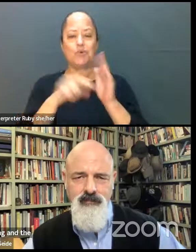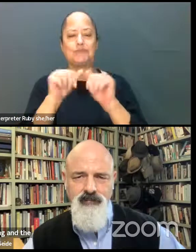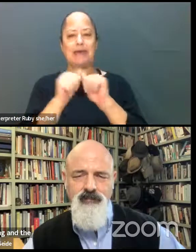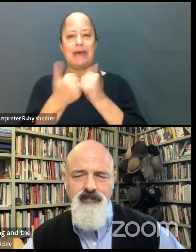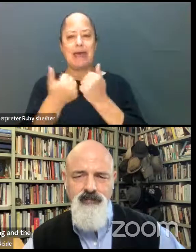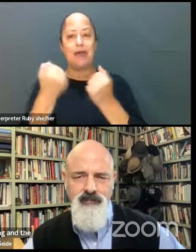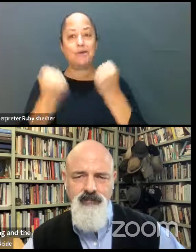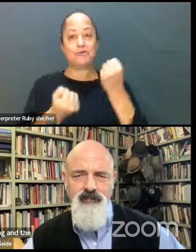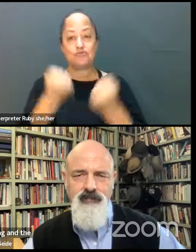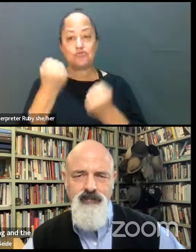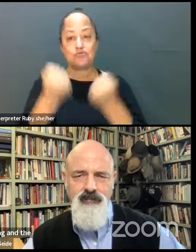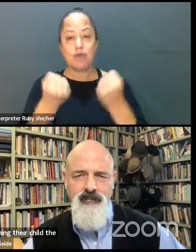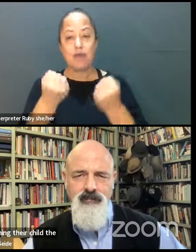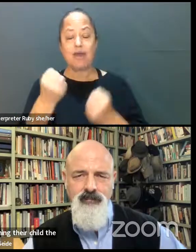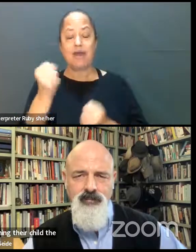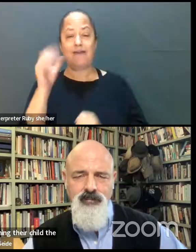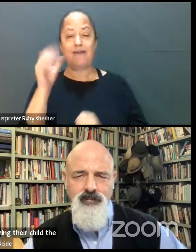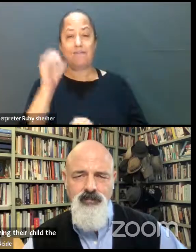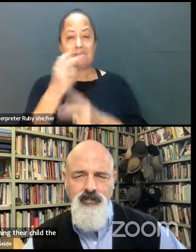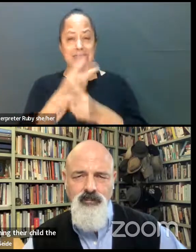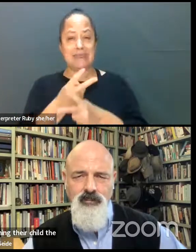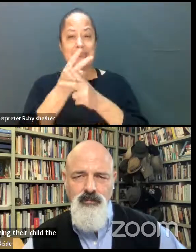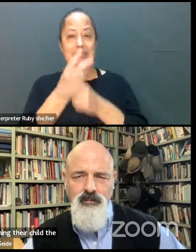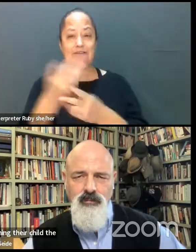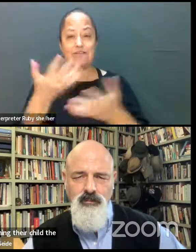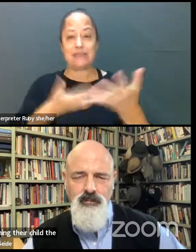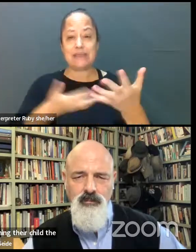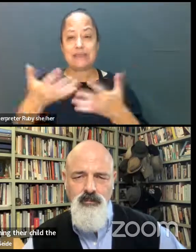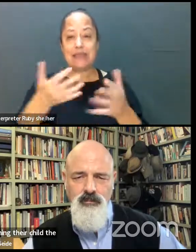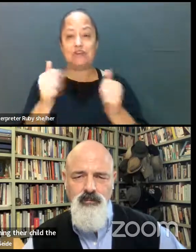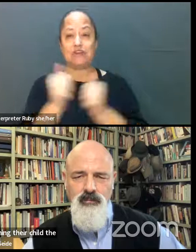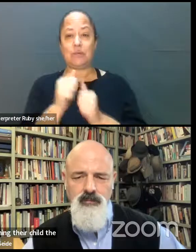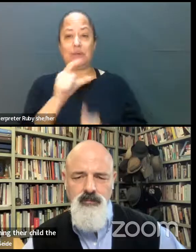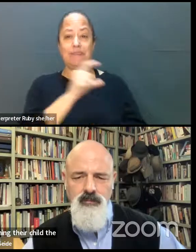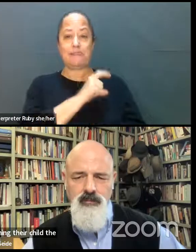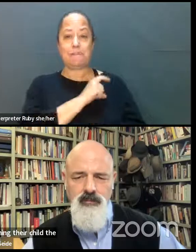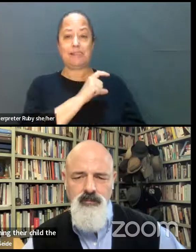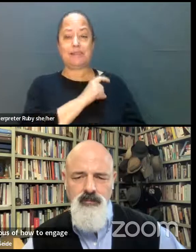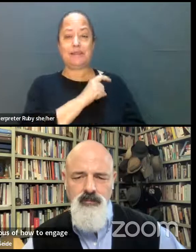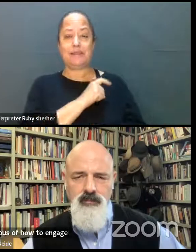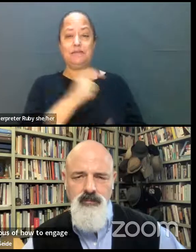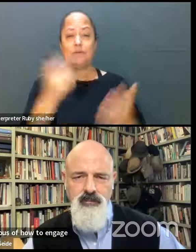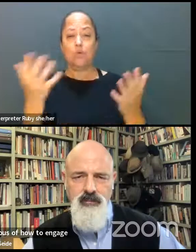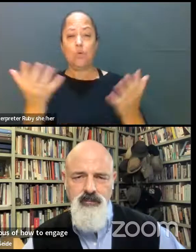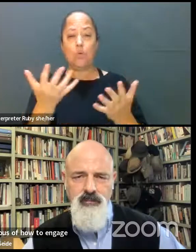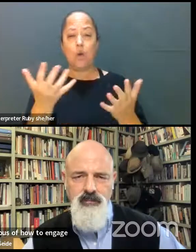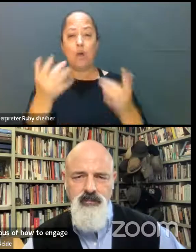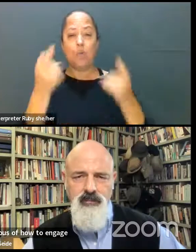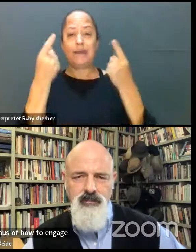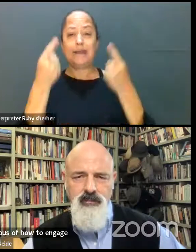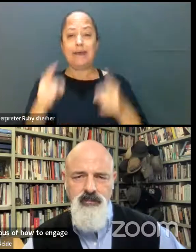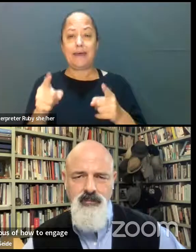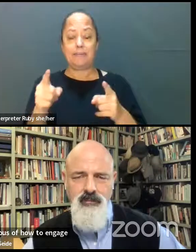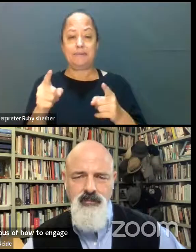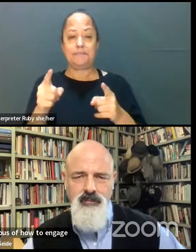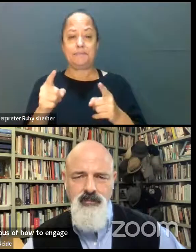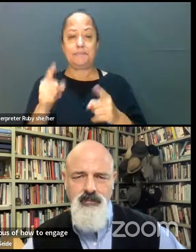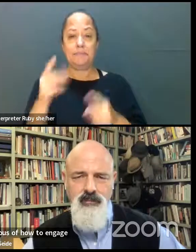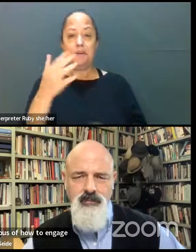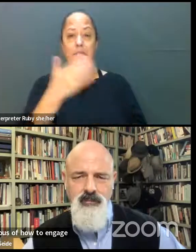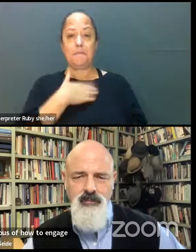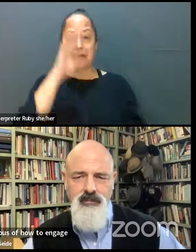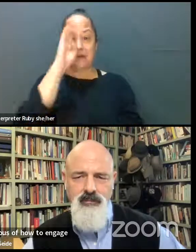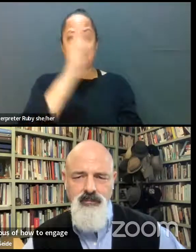drive and be cautious of how to engage with the police and what would happen if my